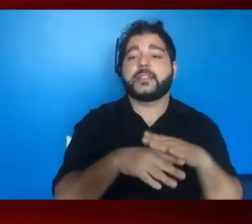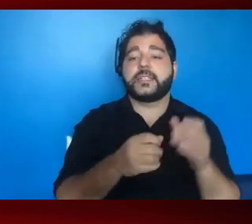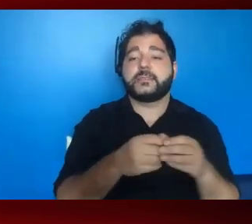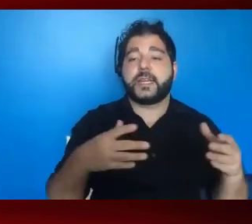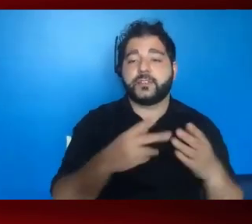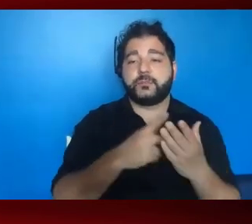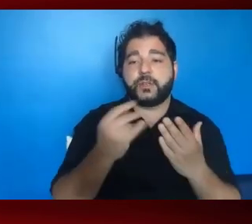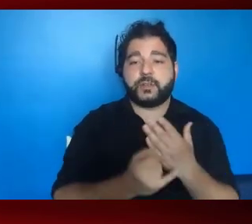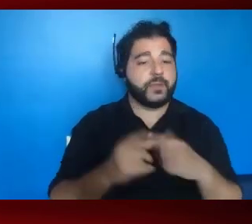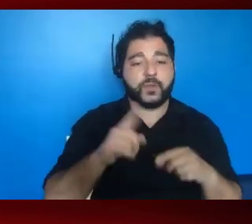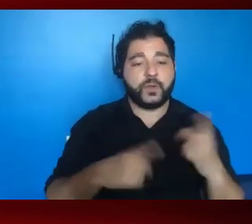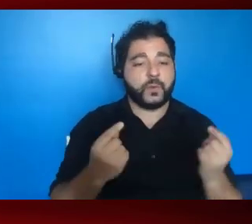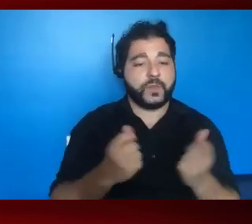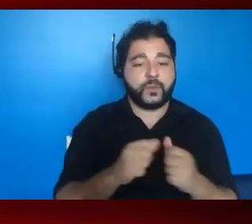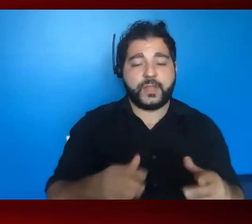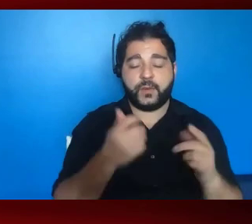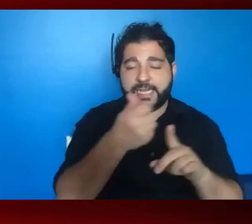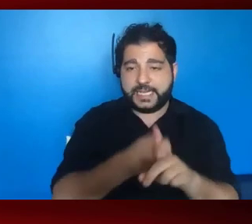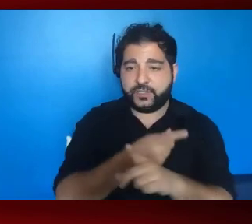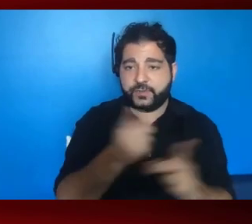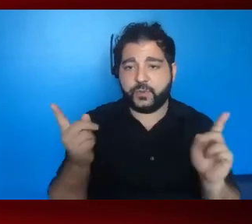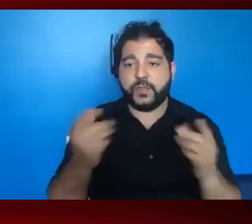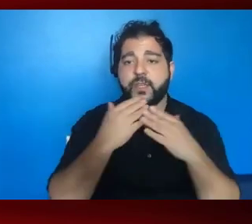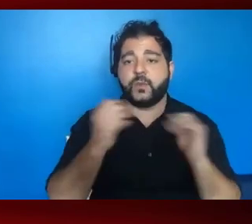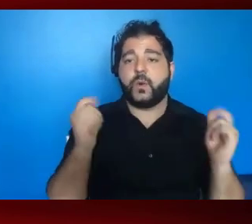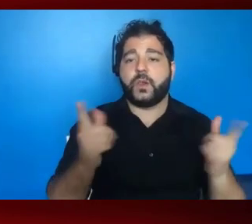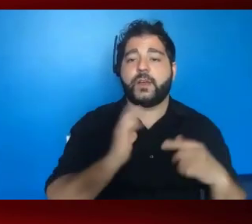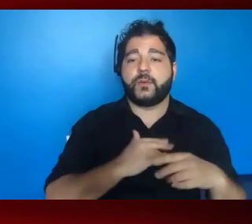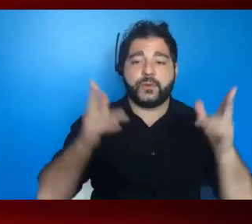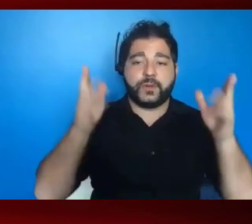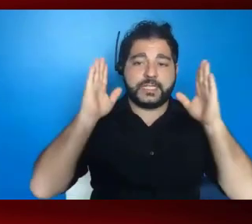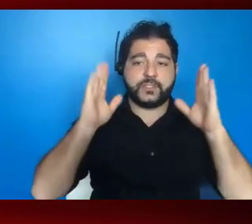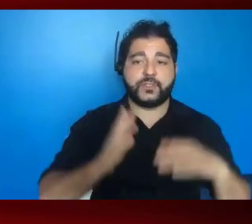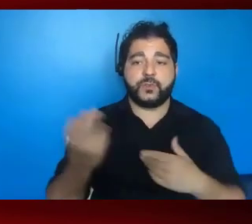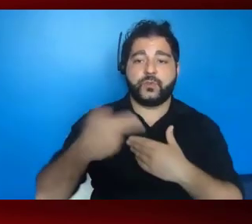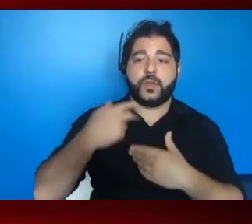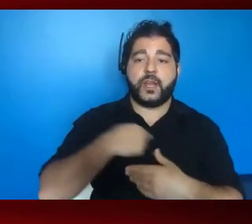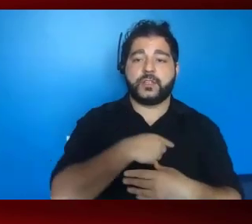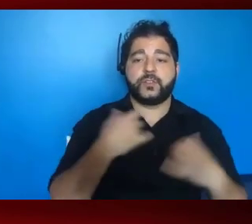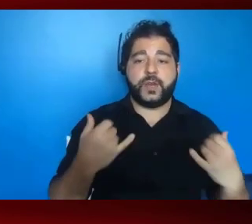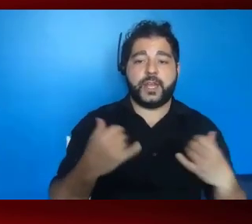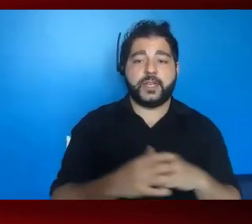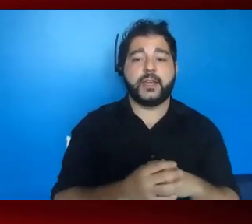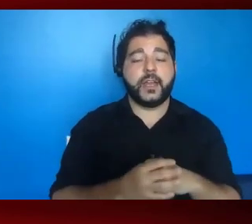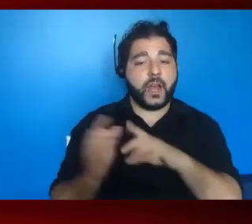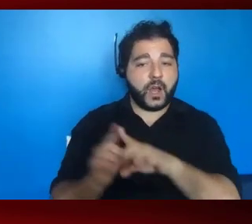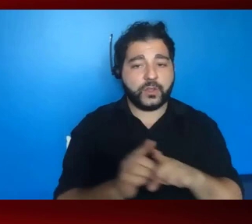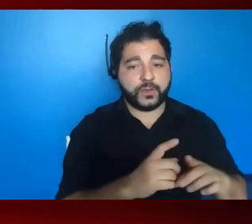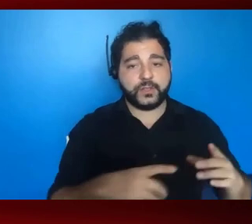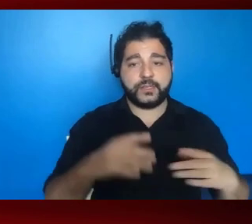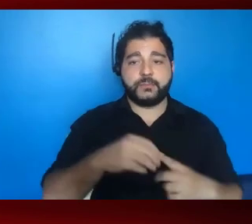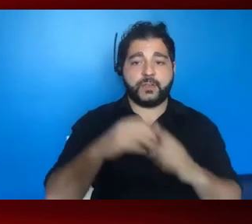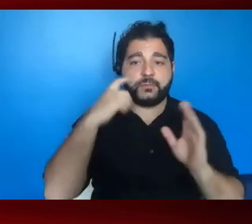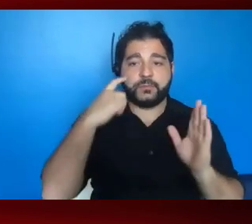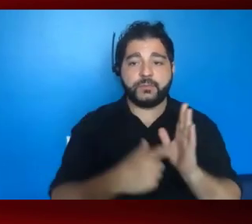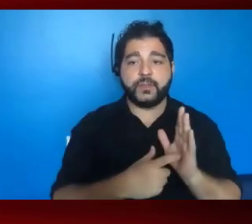We really couldn't do this without each of you. Thank you to all of our listeners who joined us today. I also want to give a special shout out and